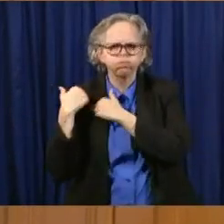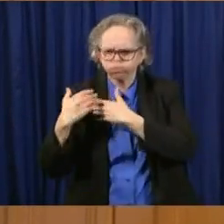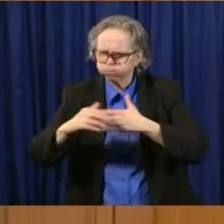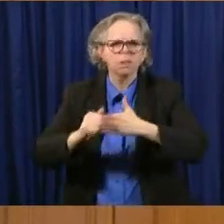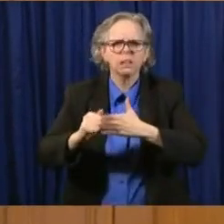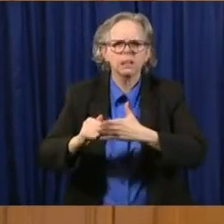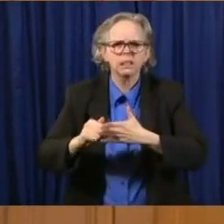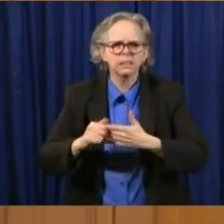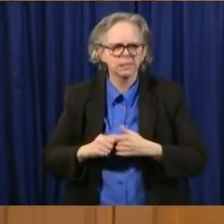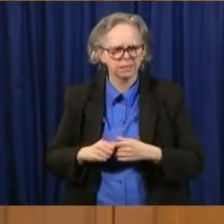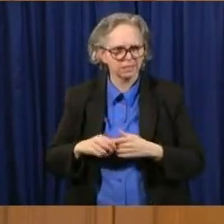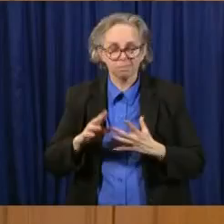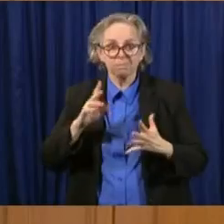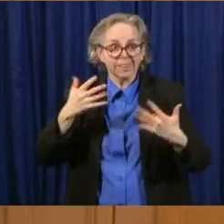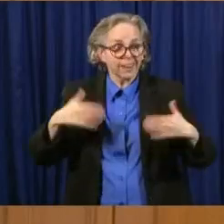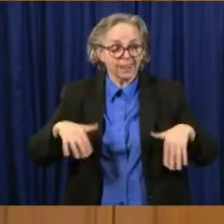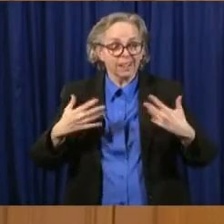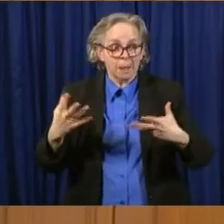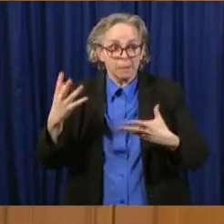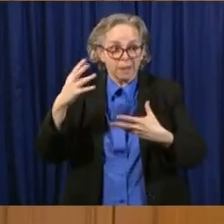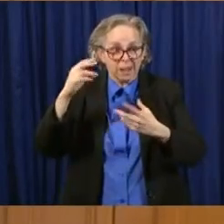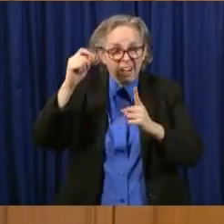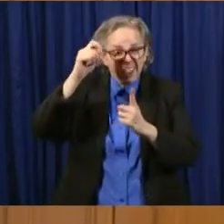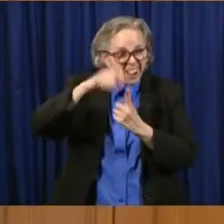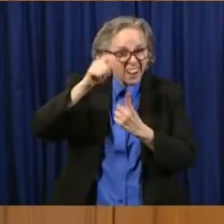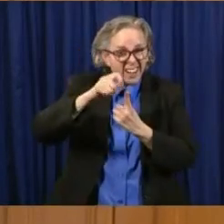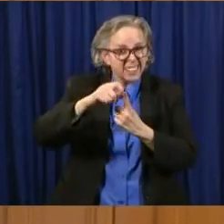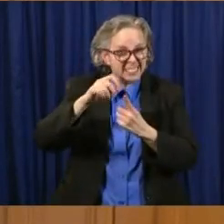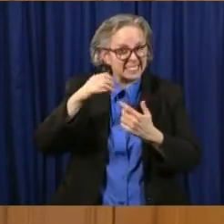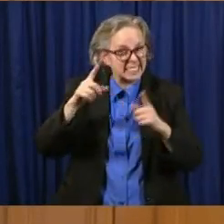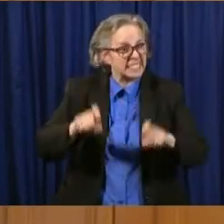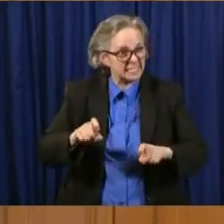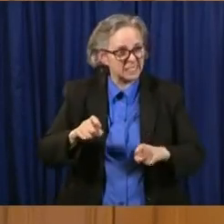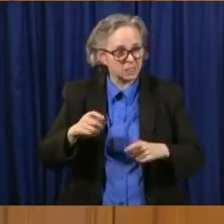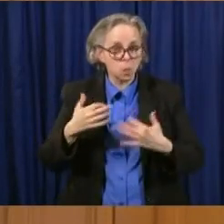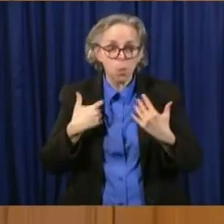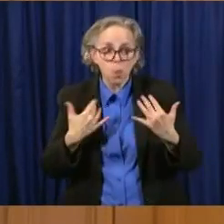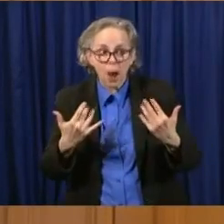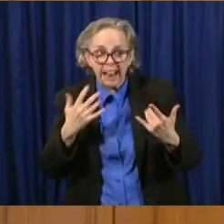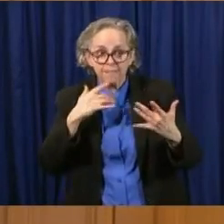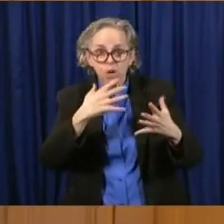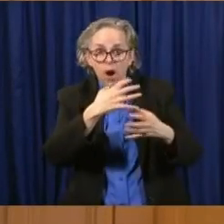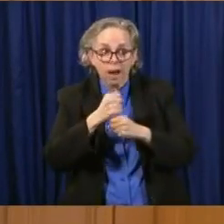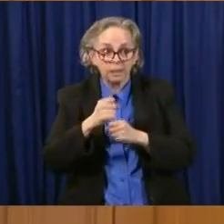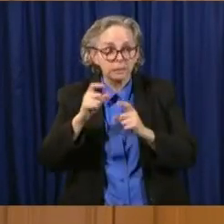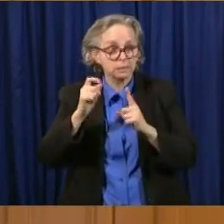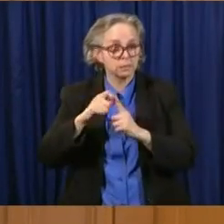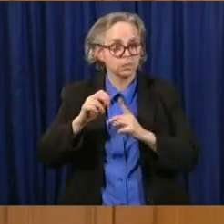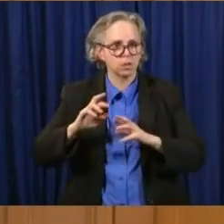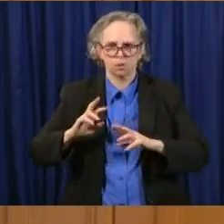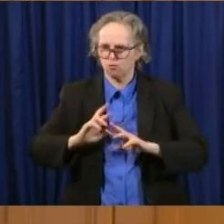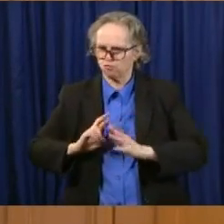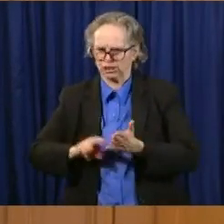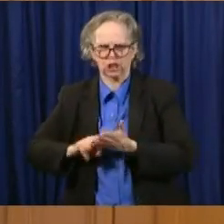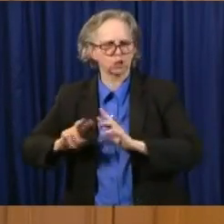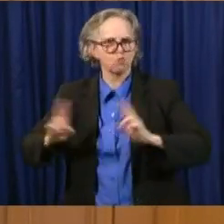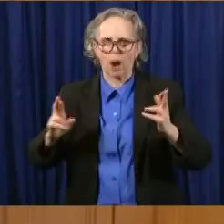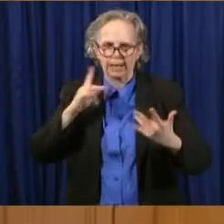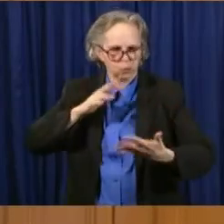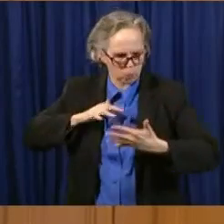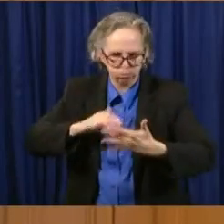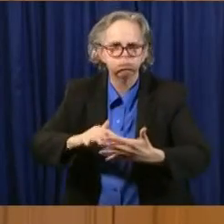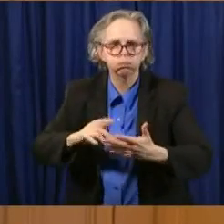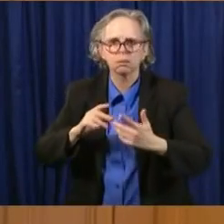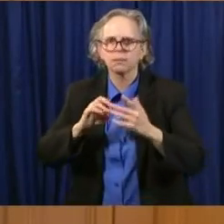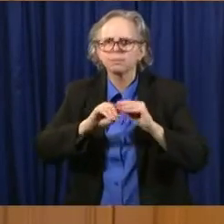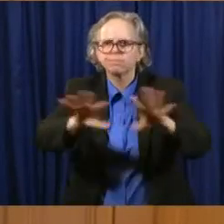still waiting to get those tests. But once we have them, the researchers are ready to spread out across Ohio. It's only one thing we're doing of this